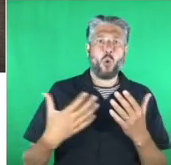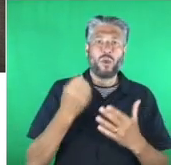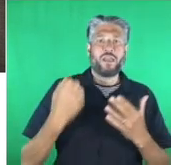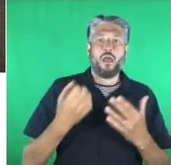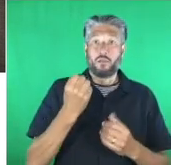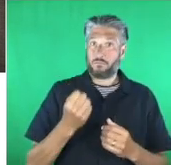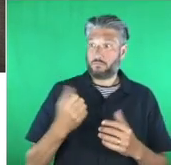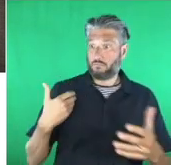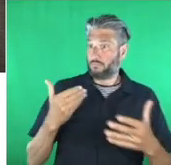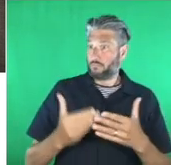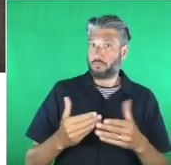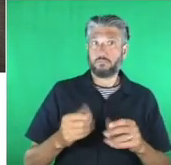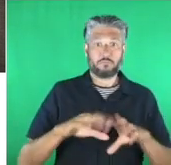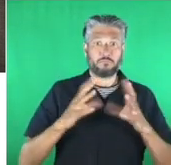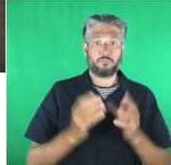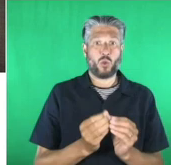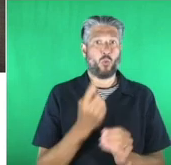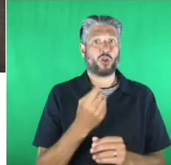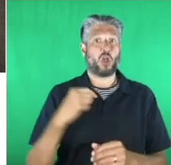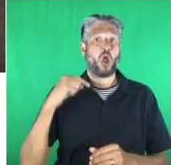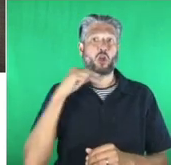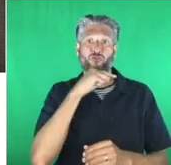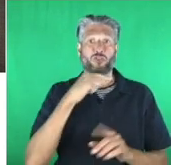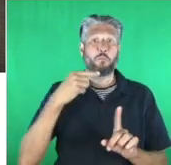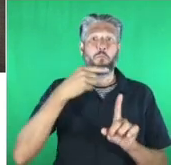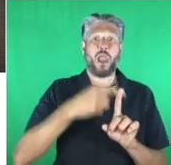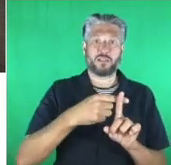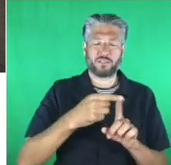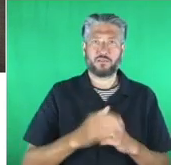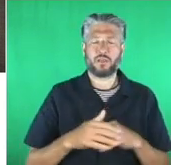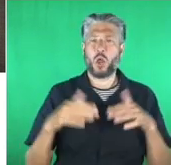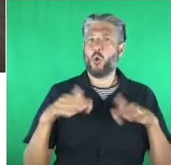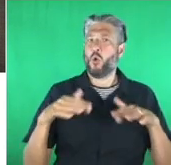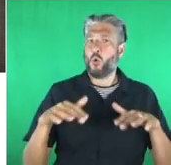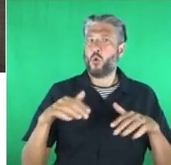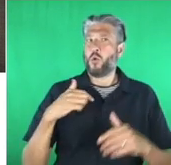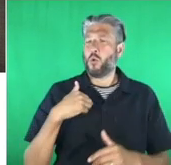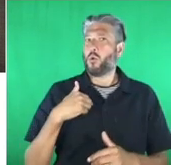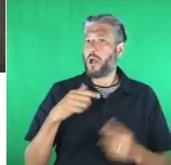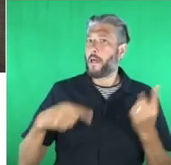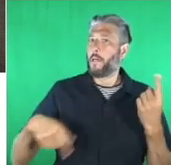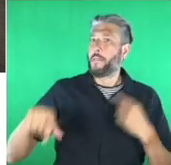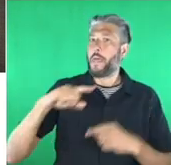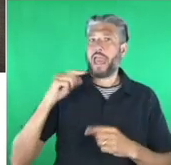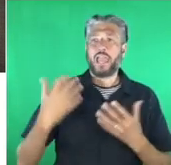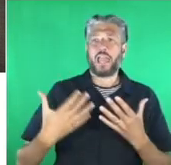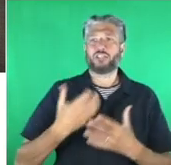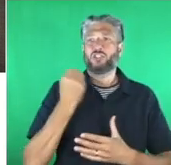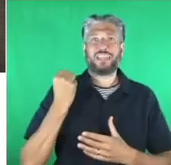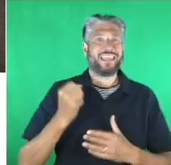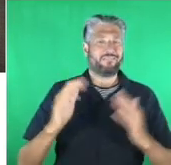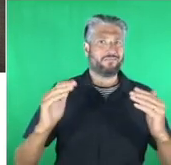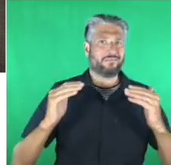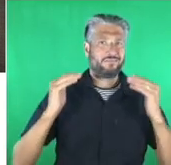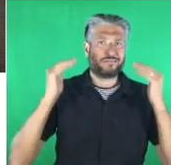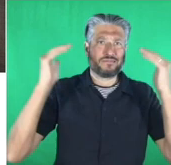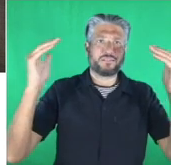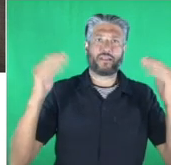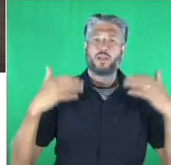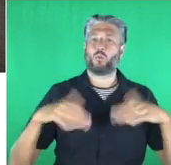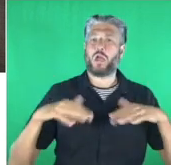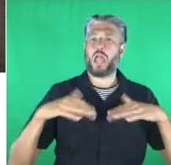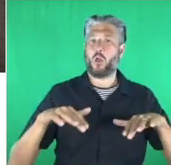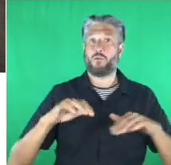diversity in those winners we've got great credibility in what we've achieved and what they've achieved and we've seen people who have a huge scale of impact